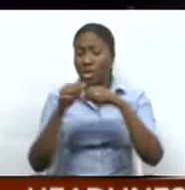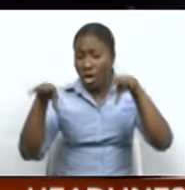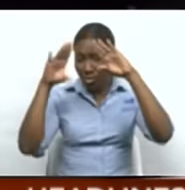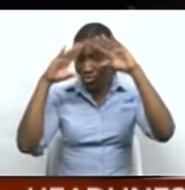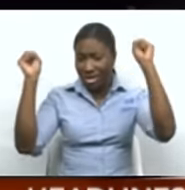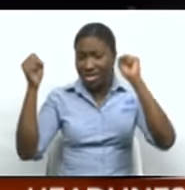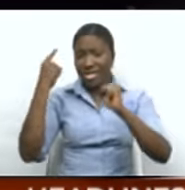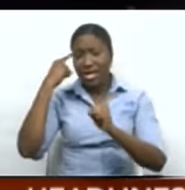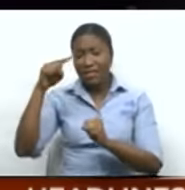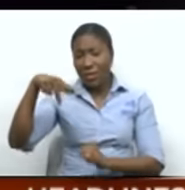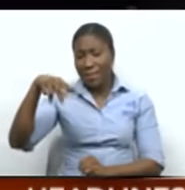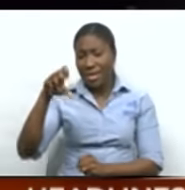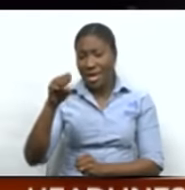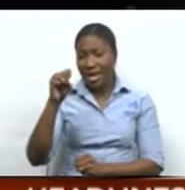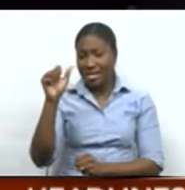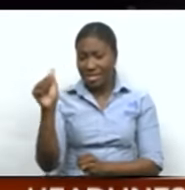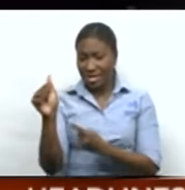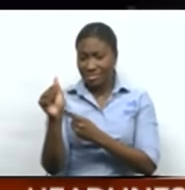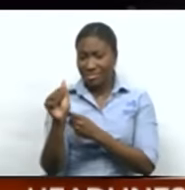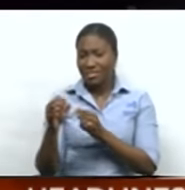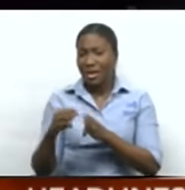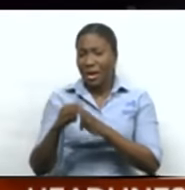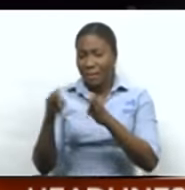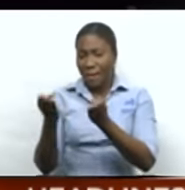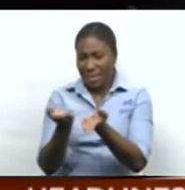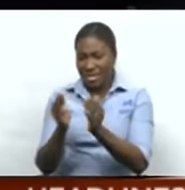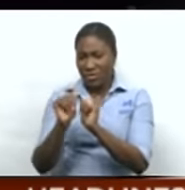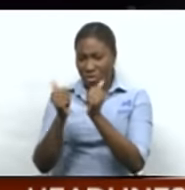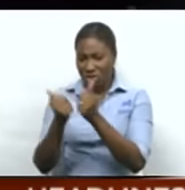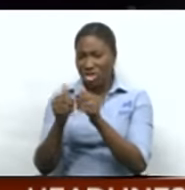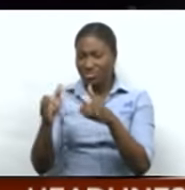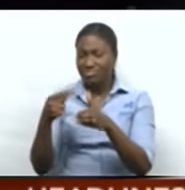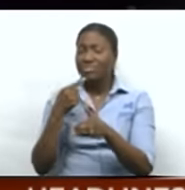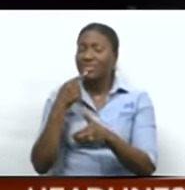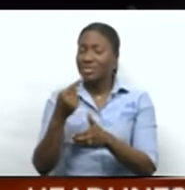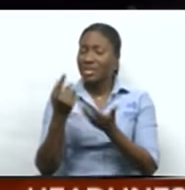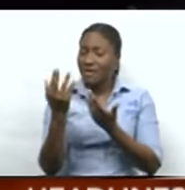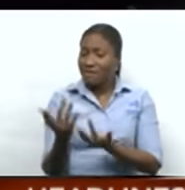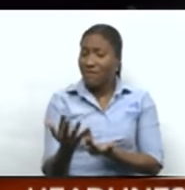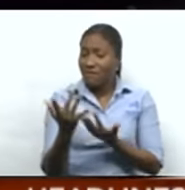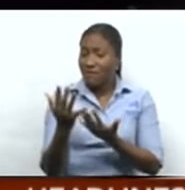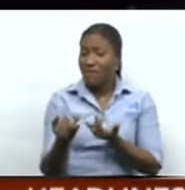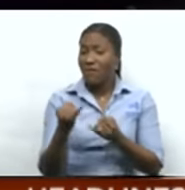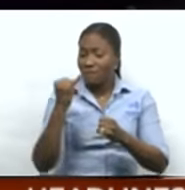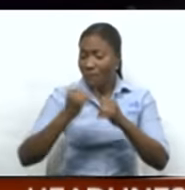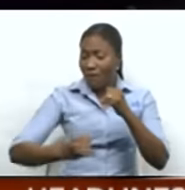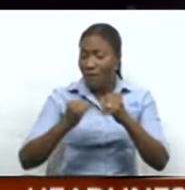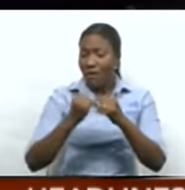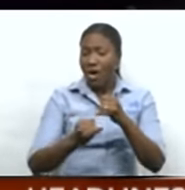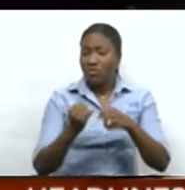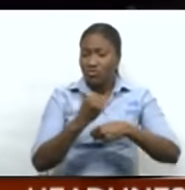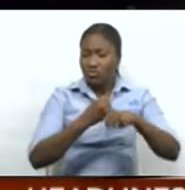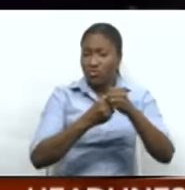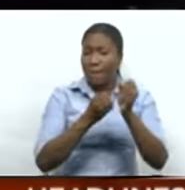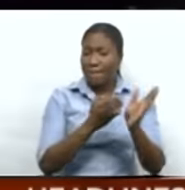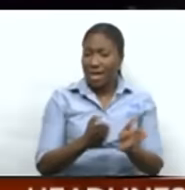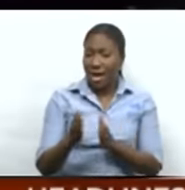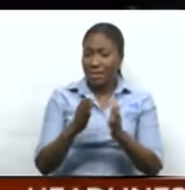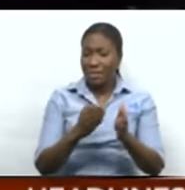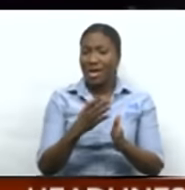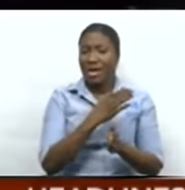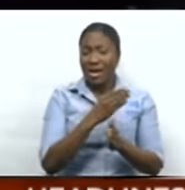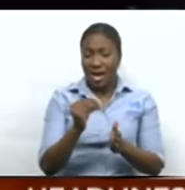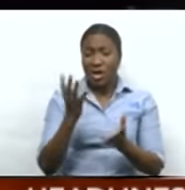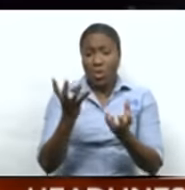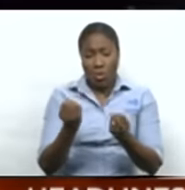Public Services Association, Leroy Bautiste, who said they are eagerly awaiting the finalized restructuring plan and to be engaged in this